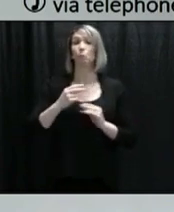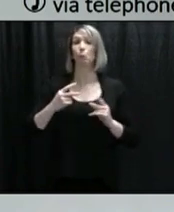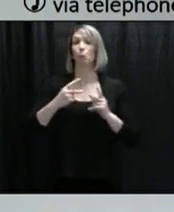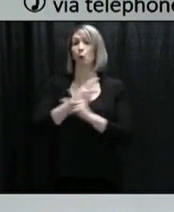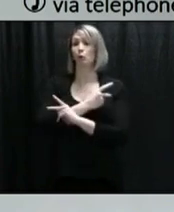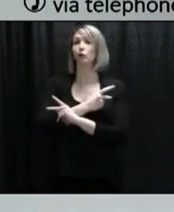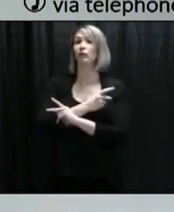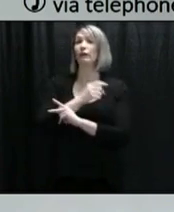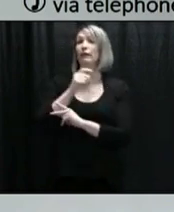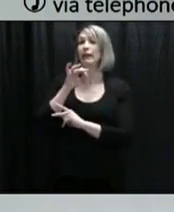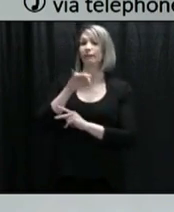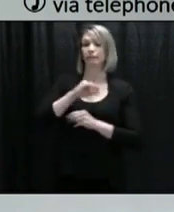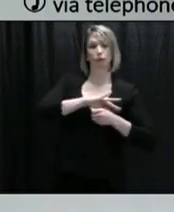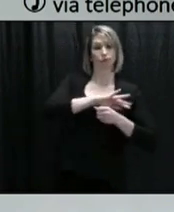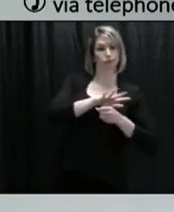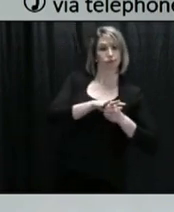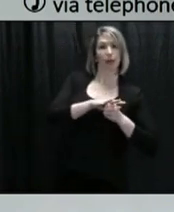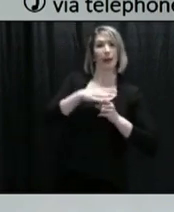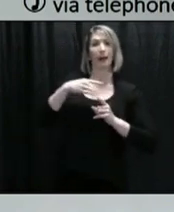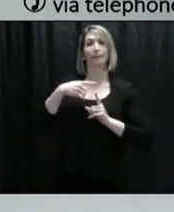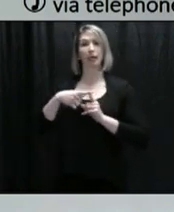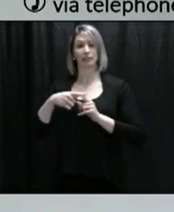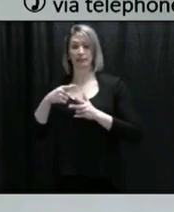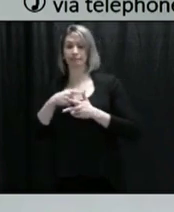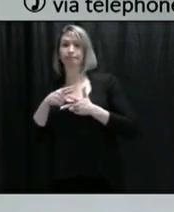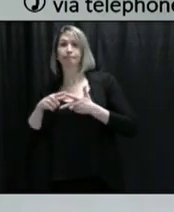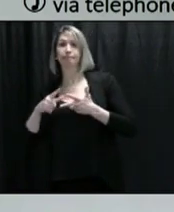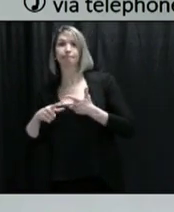can put people at higher risk for more severe COVID disease.